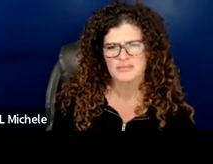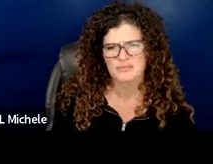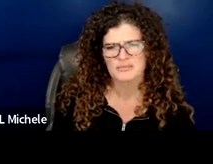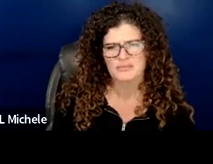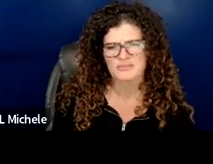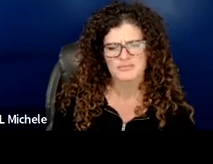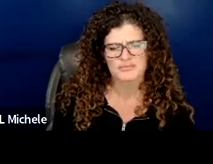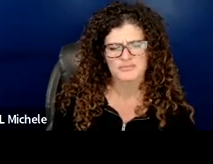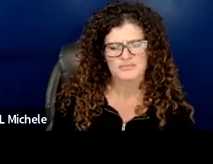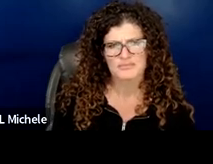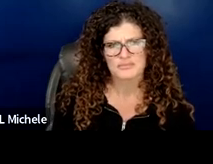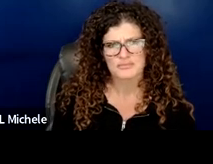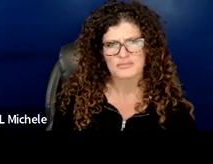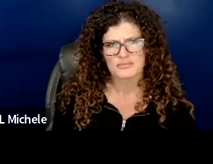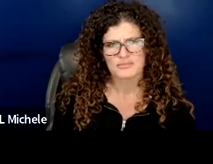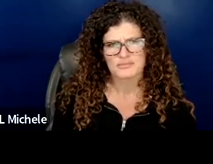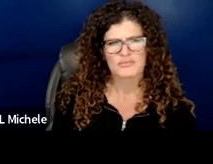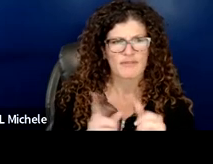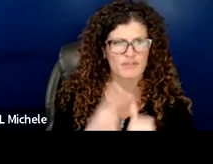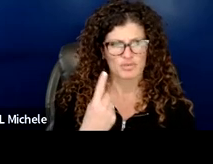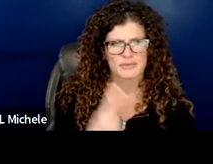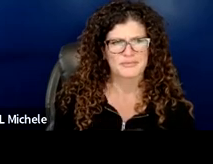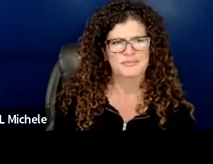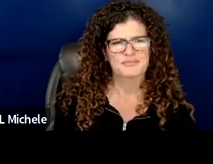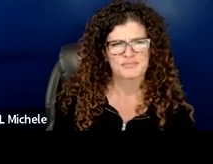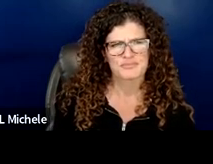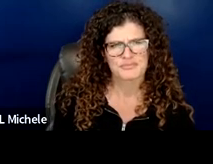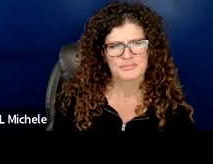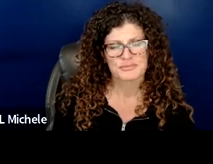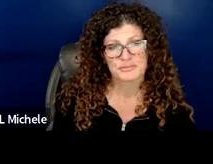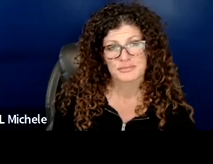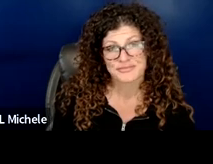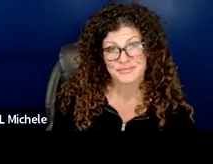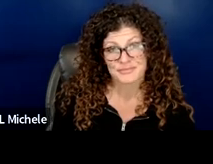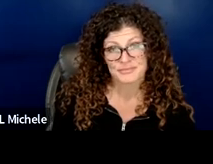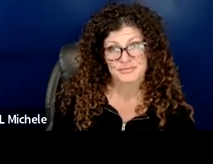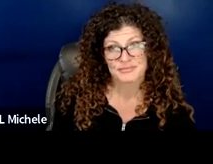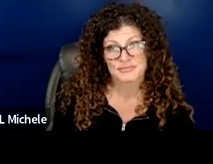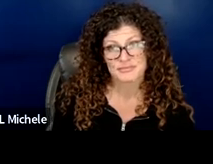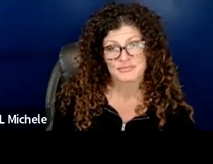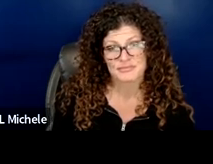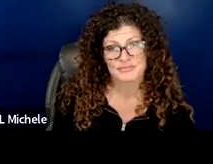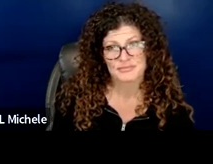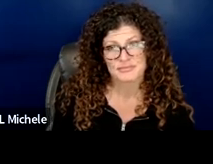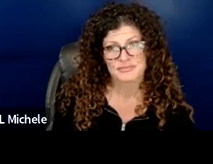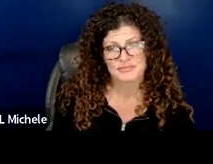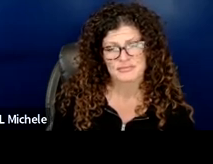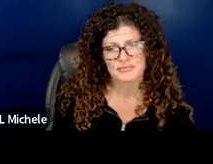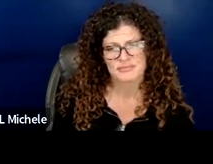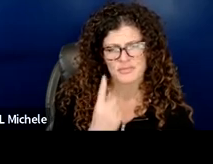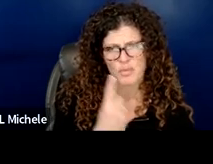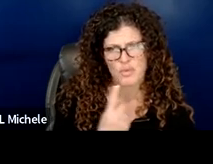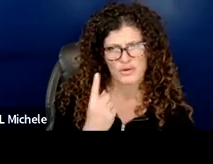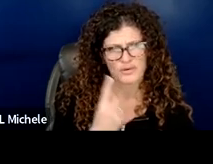right before instruct the first one one more yeah yes so i'm reading this yes and i'm wondering